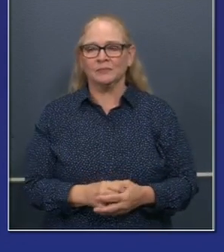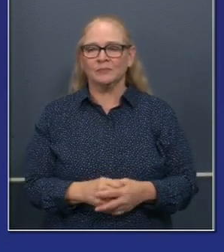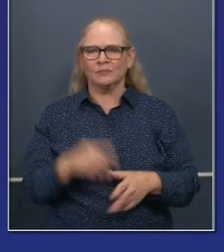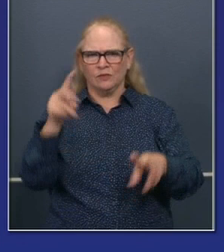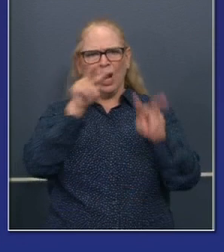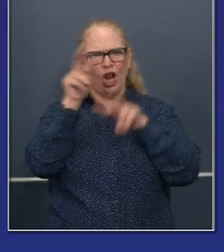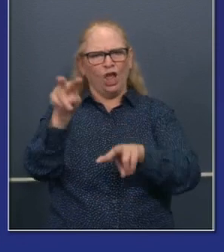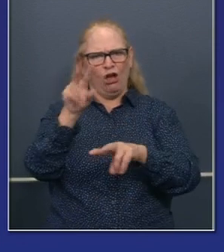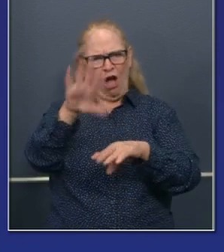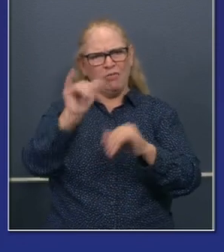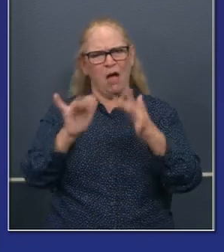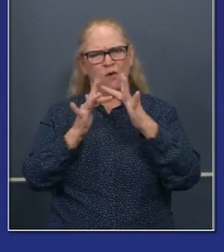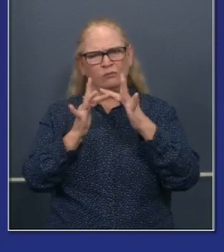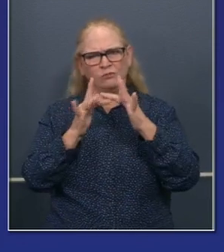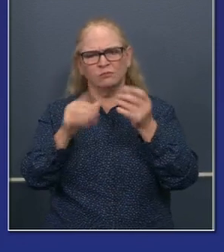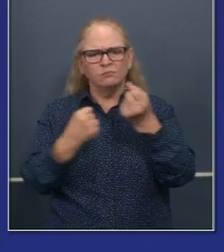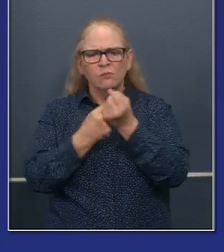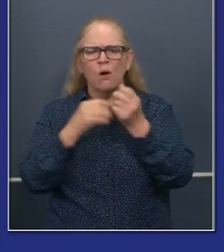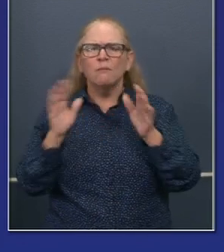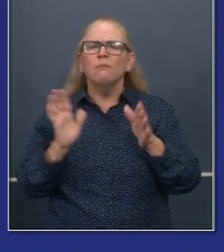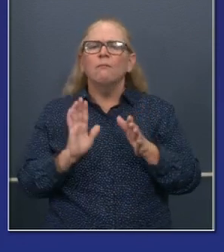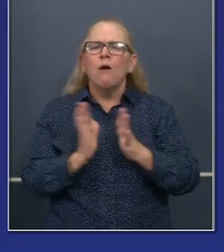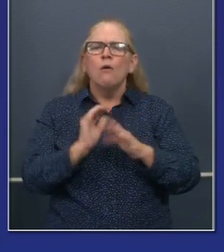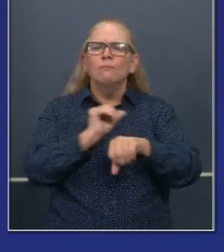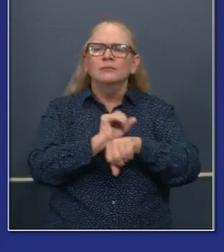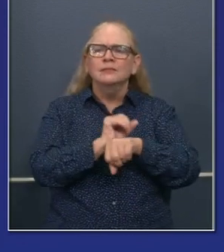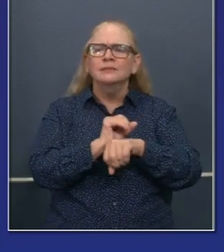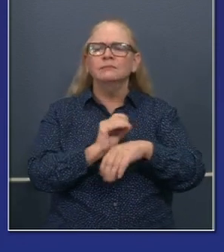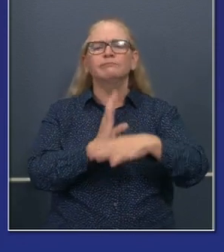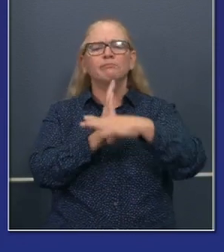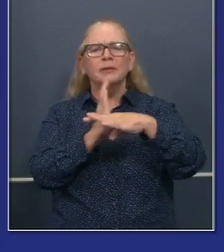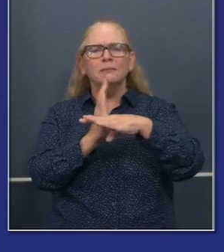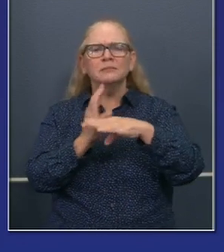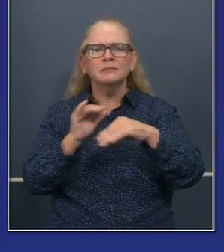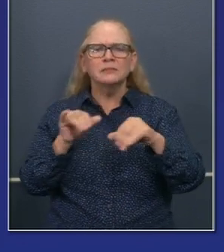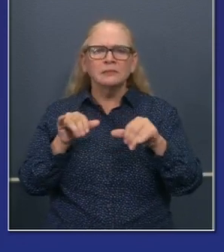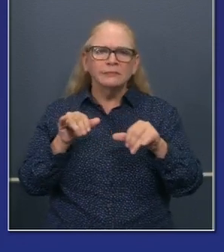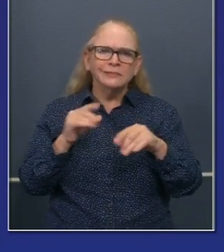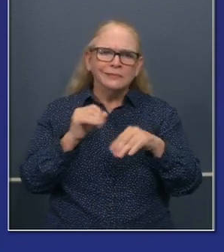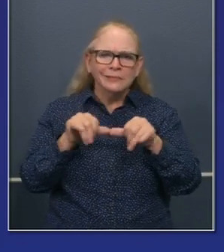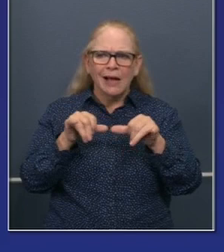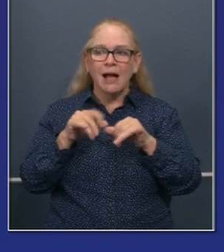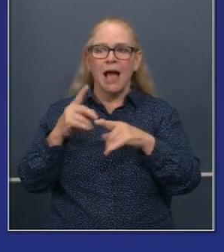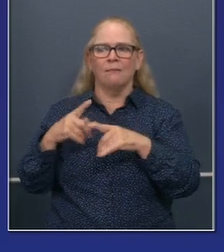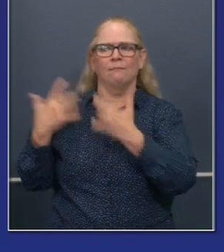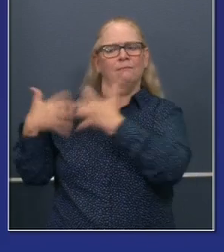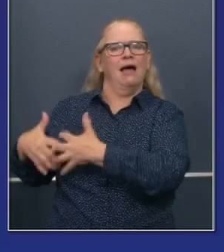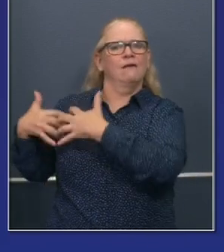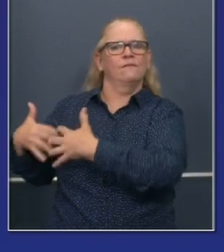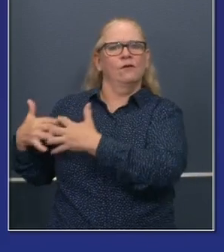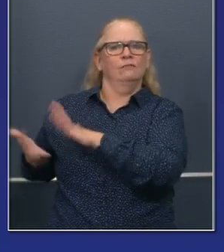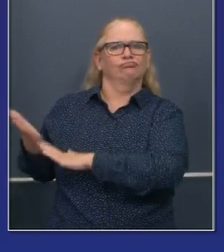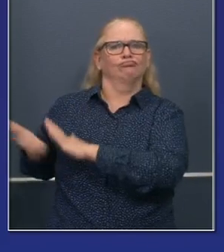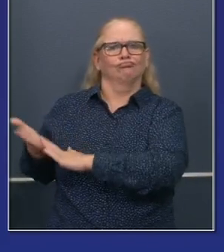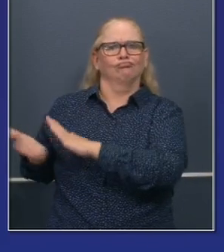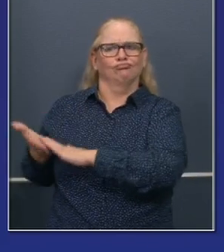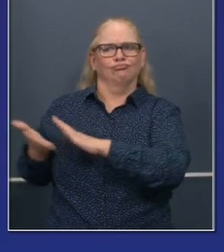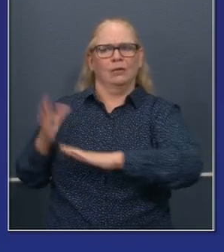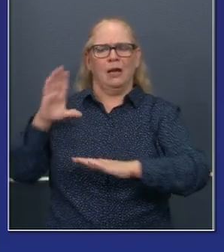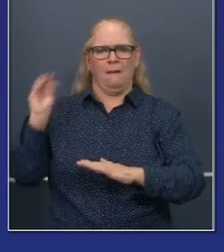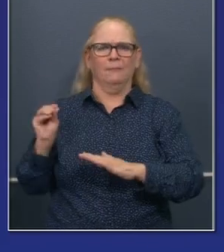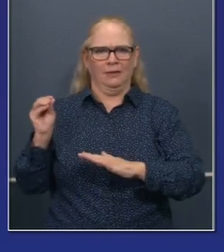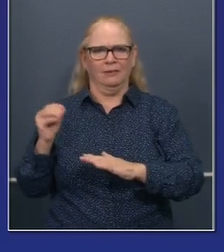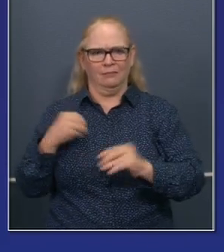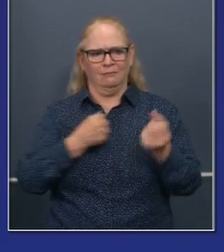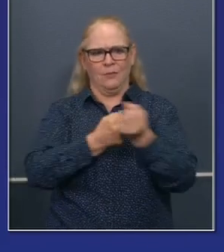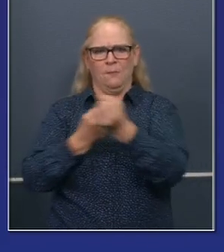support small businesses, medium businesses, manufacturers here in the state of California. It is a fact, we